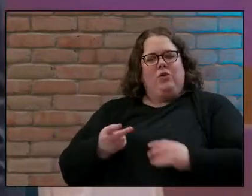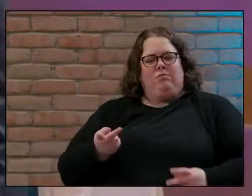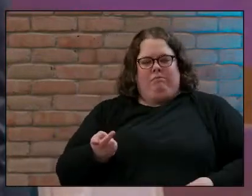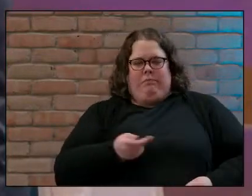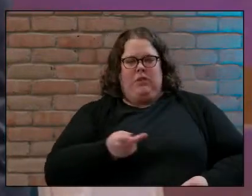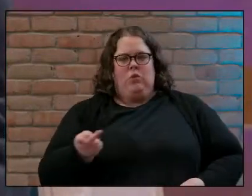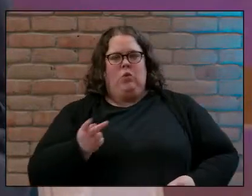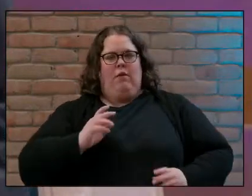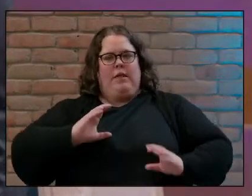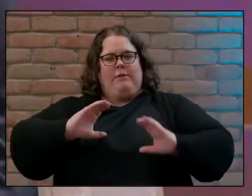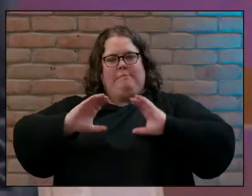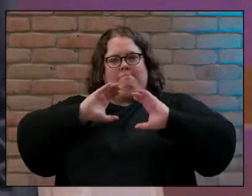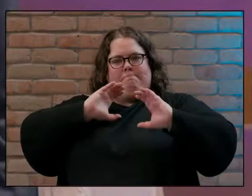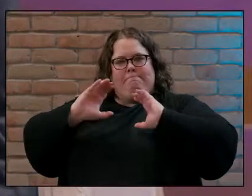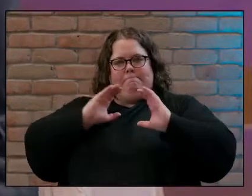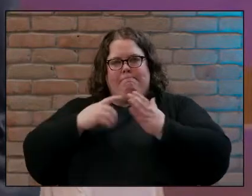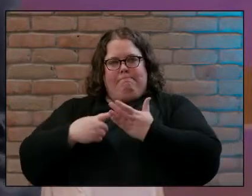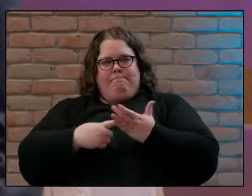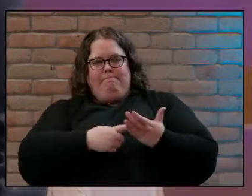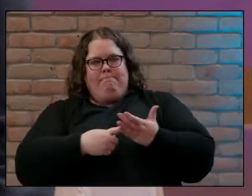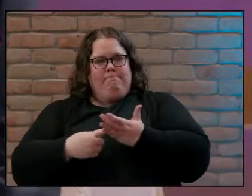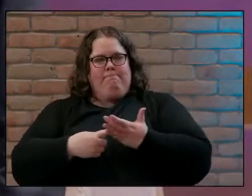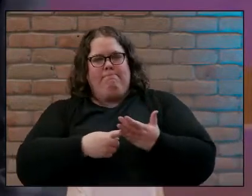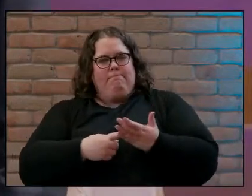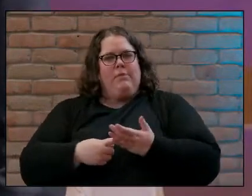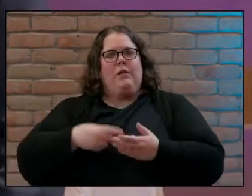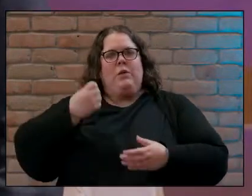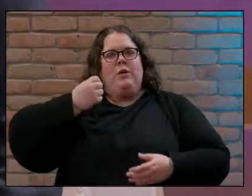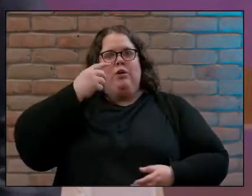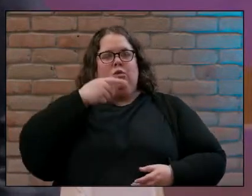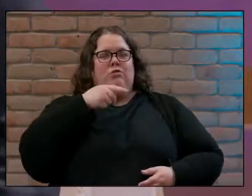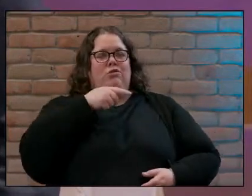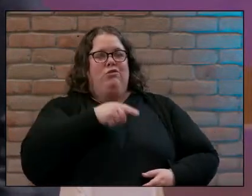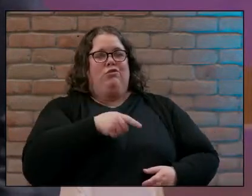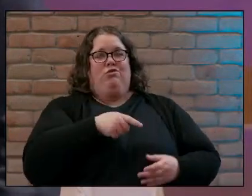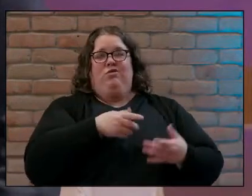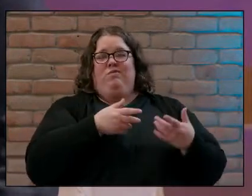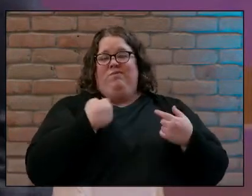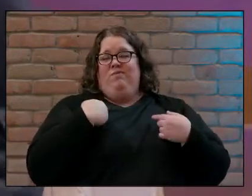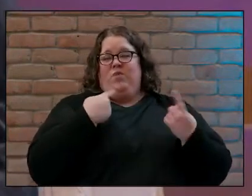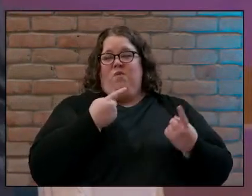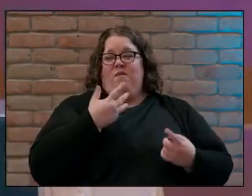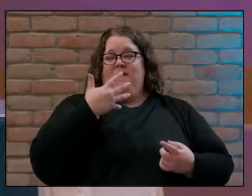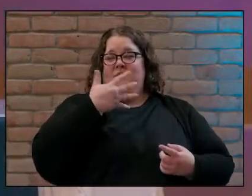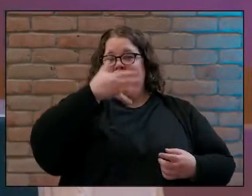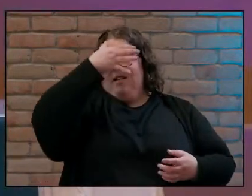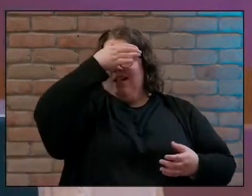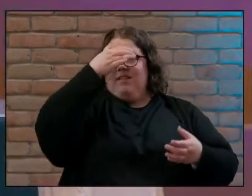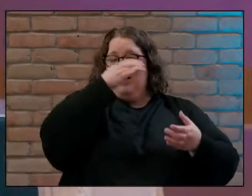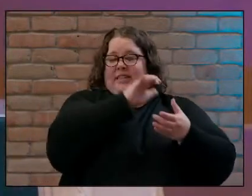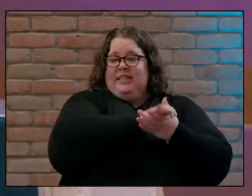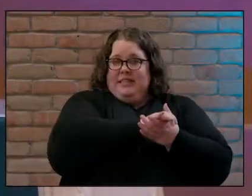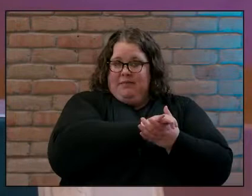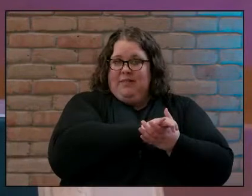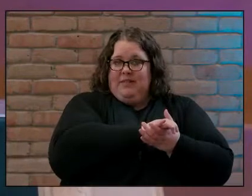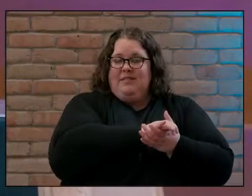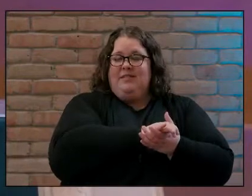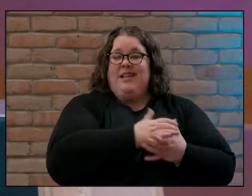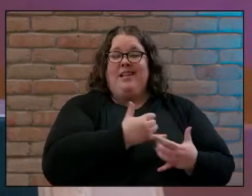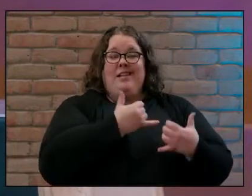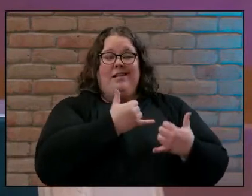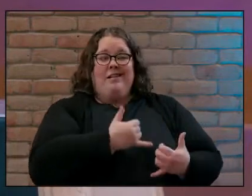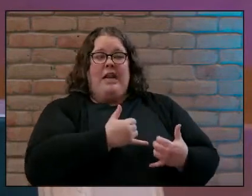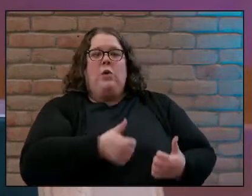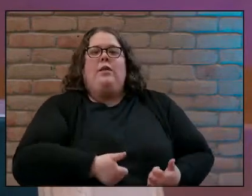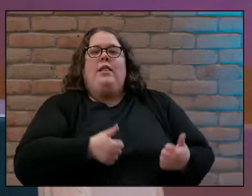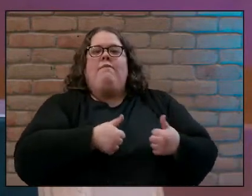we find out that she has had five husbands and she's currently living with a man who's not her husband